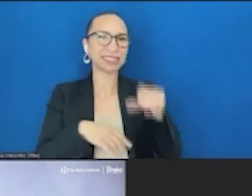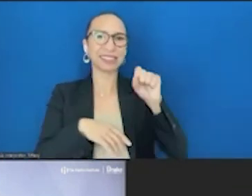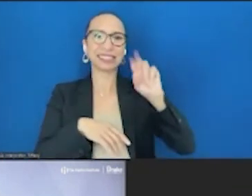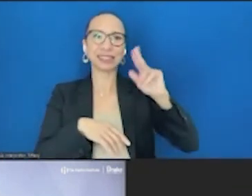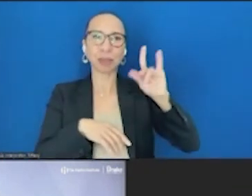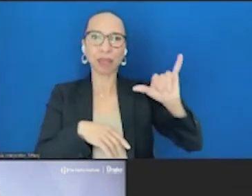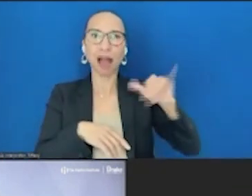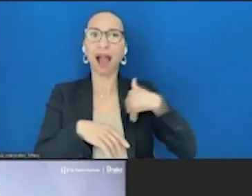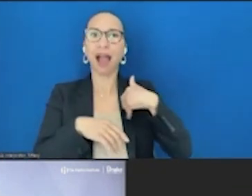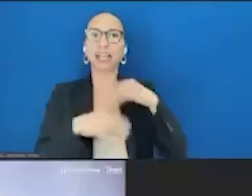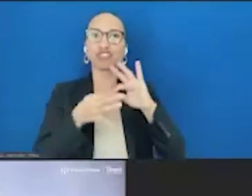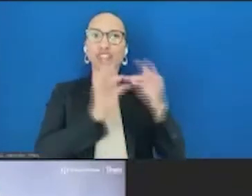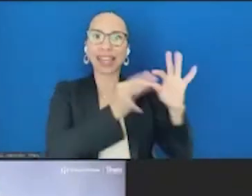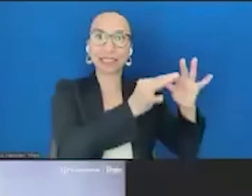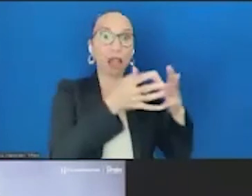are in the food sector.